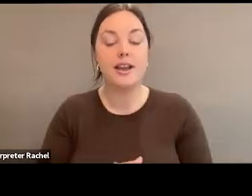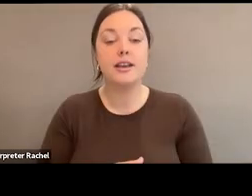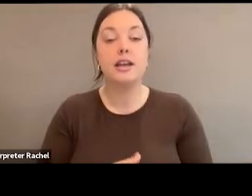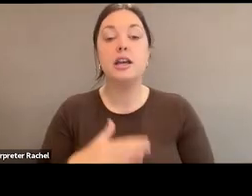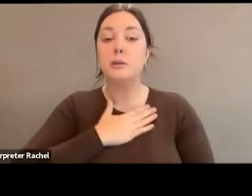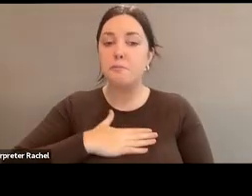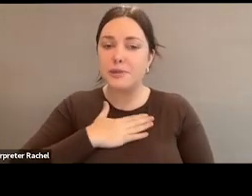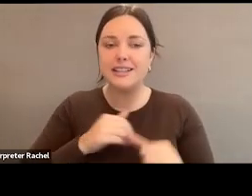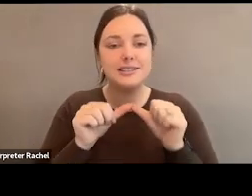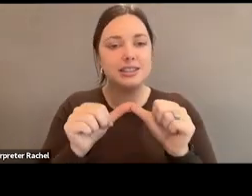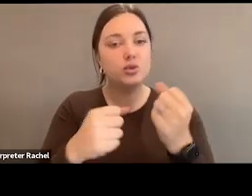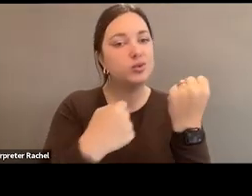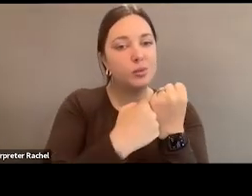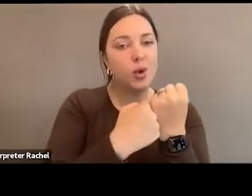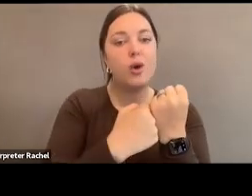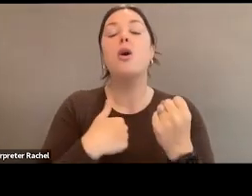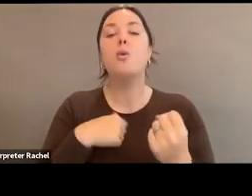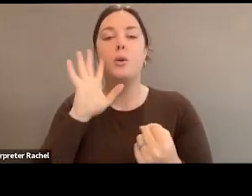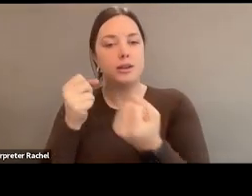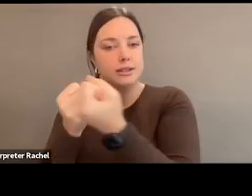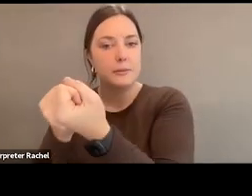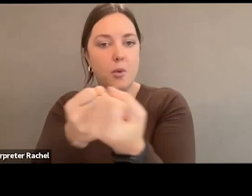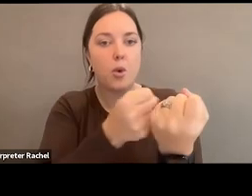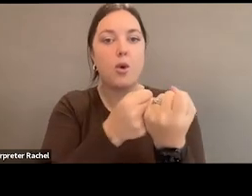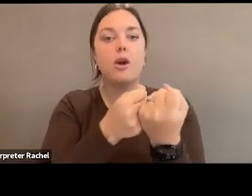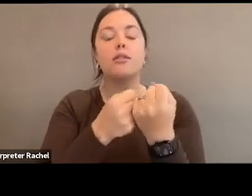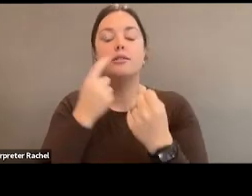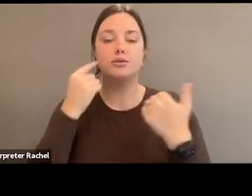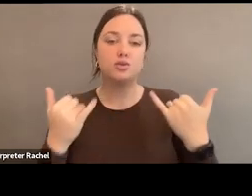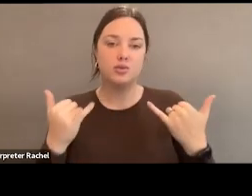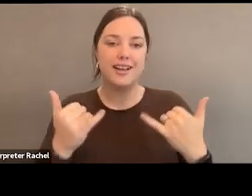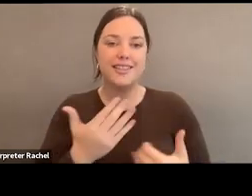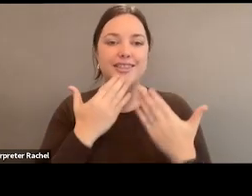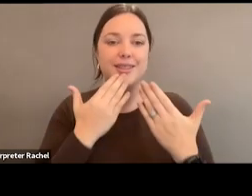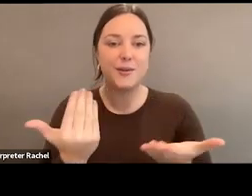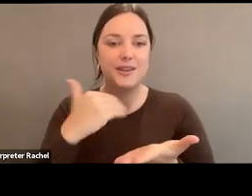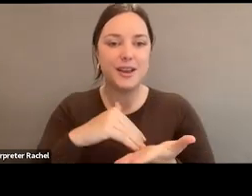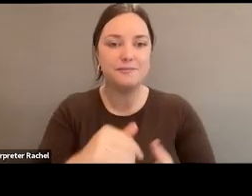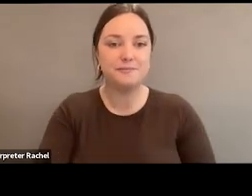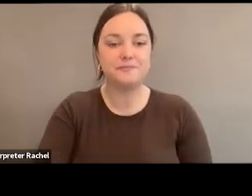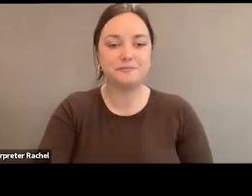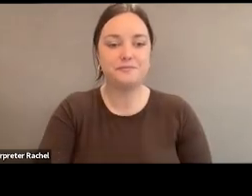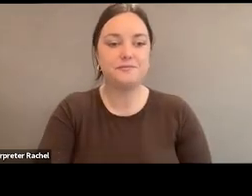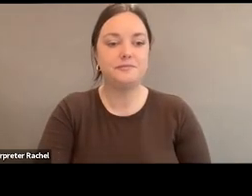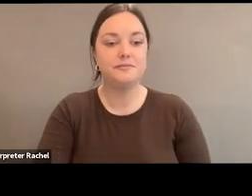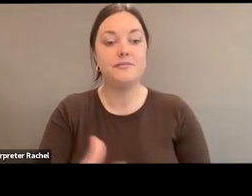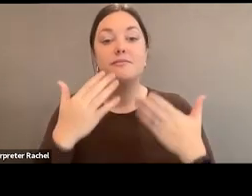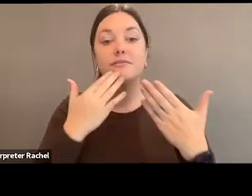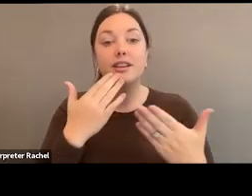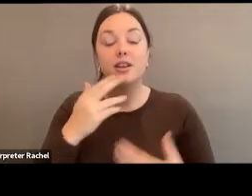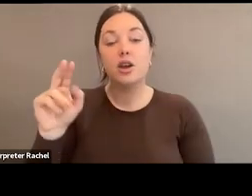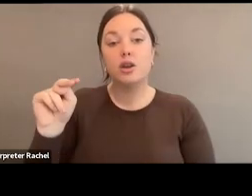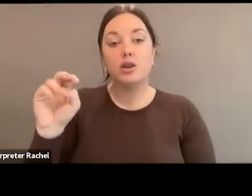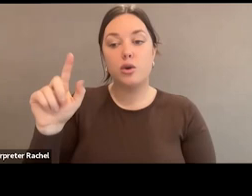to support us and we'll support you in all these efforts of advocacy. Thanks again. Thank you, Nolan, for that. And